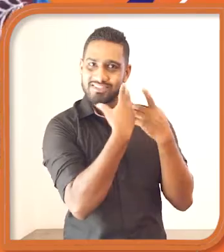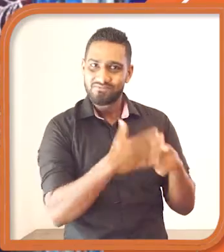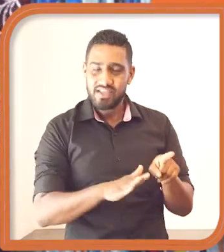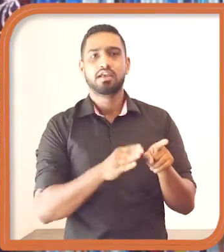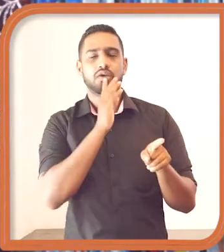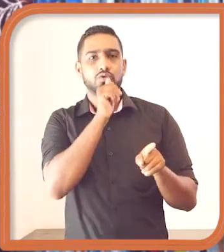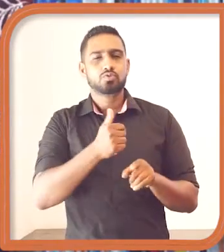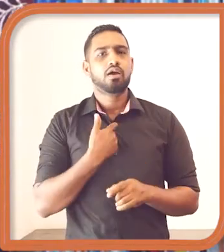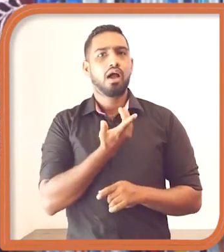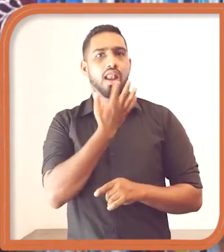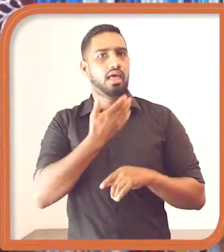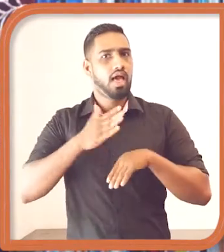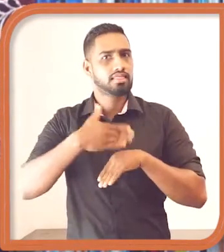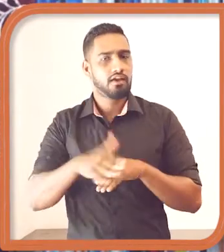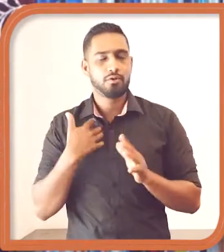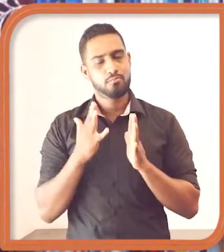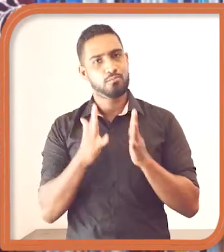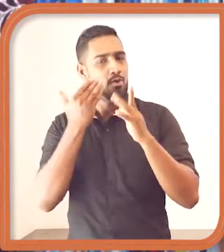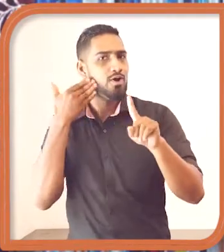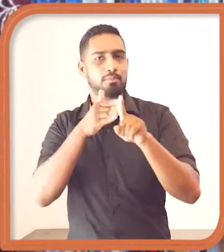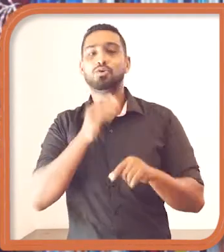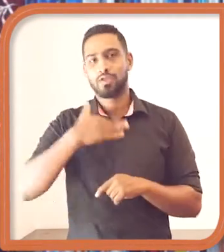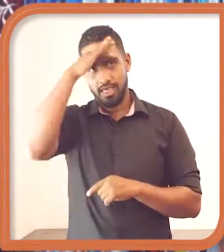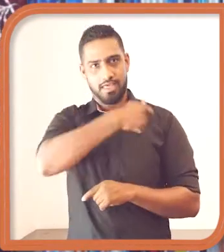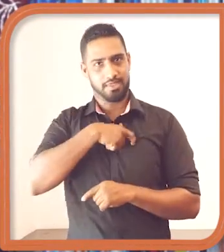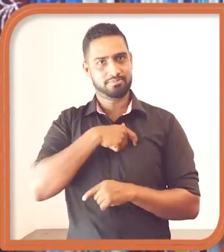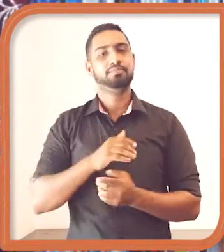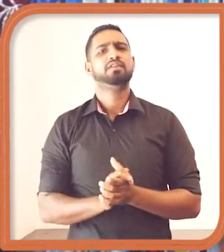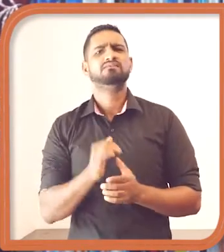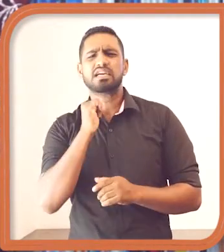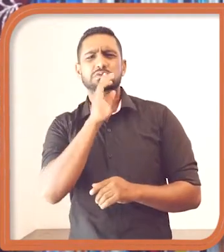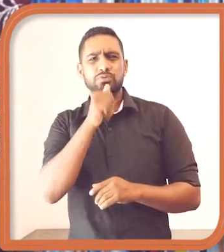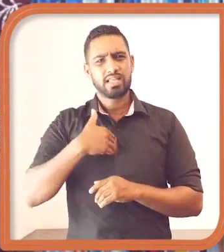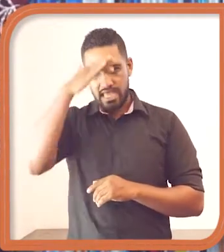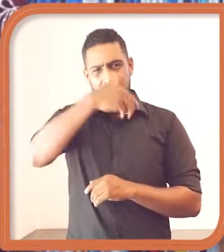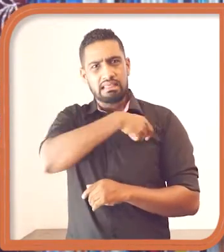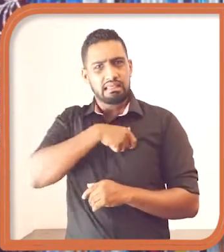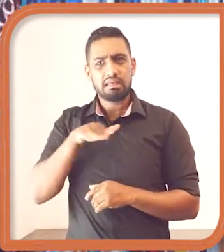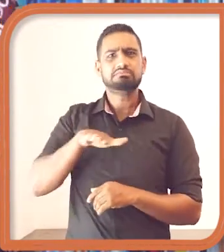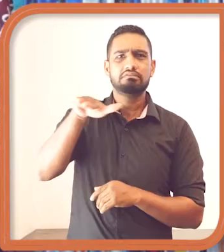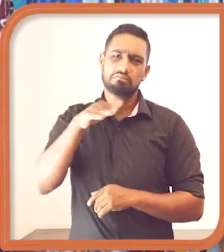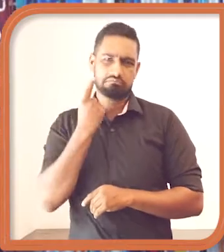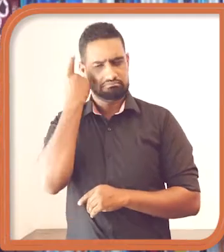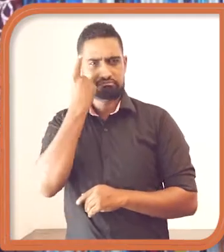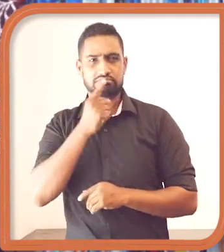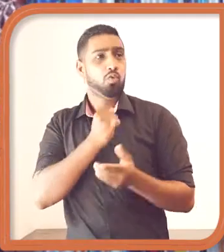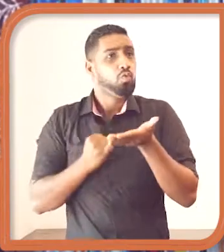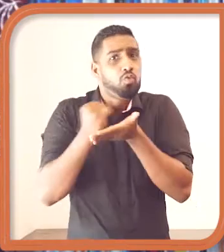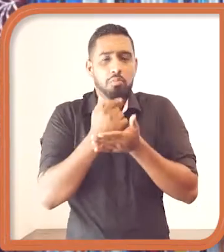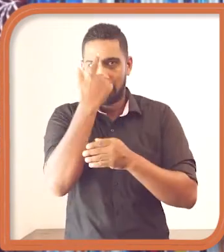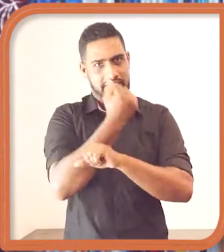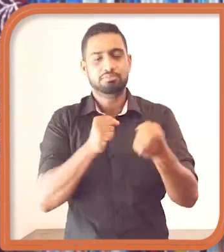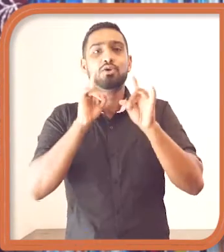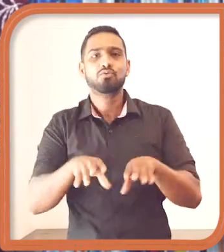Actually this course has helped me to understand like a lot of things about leadership because I only had like a basic idea about leadership.